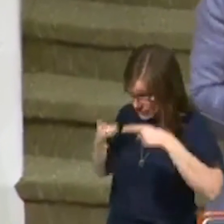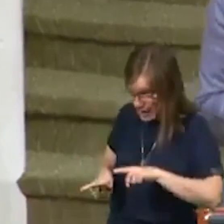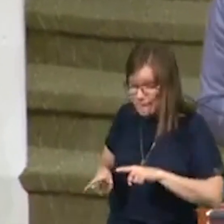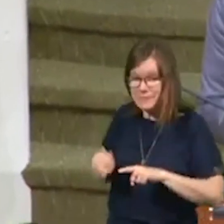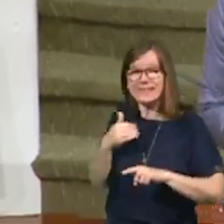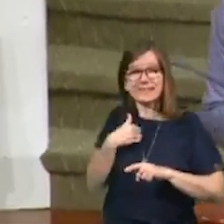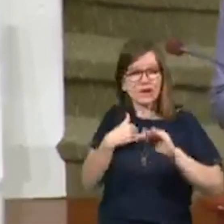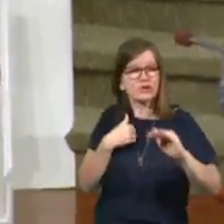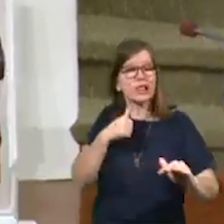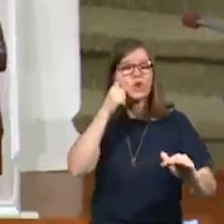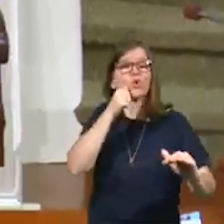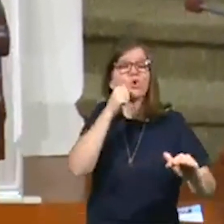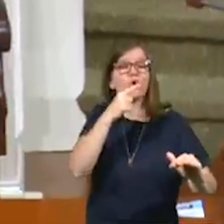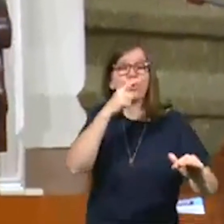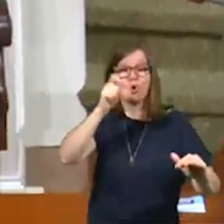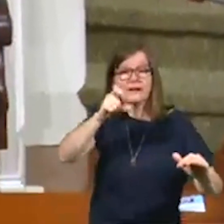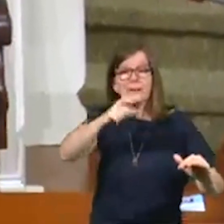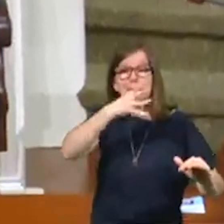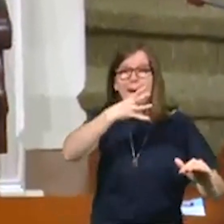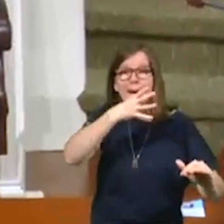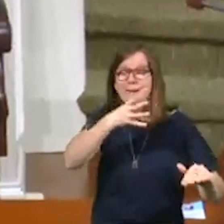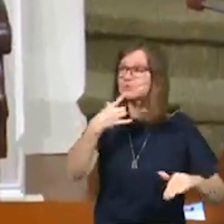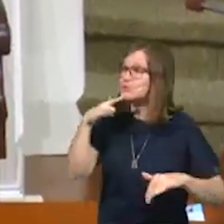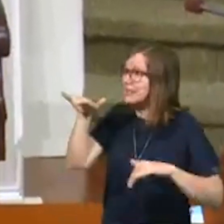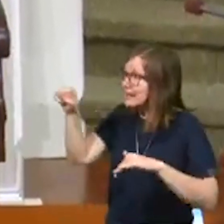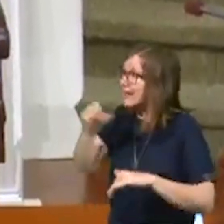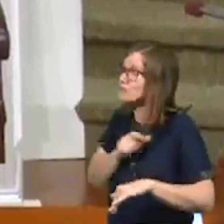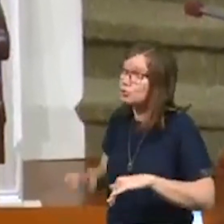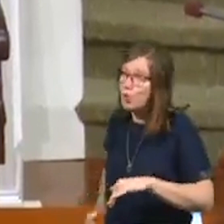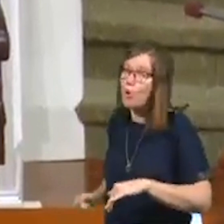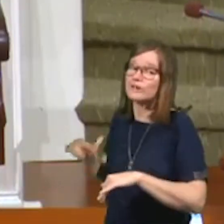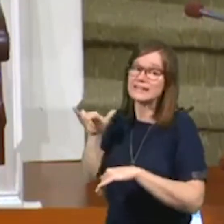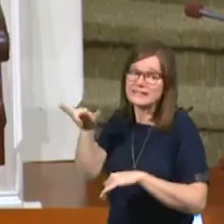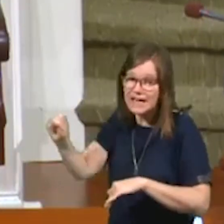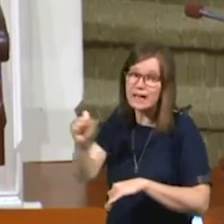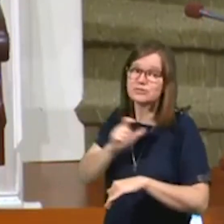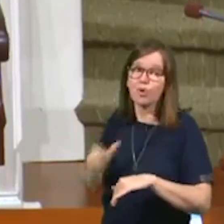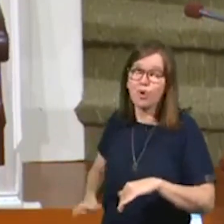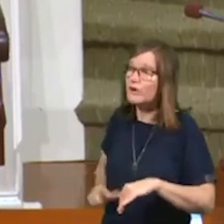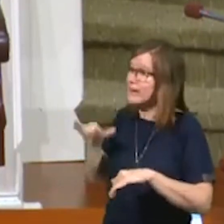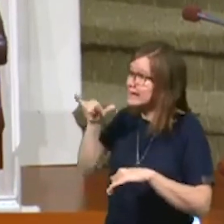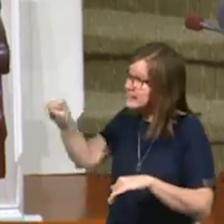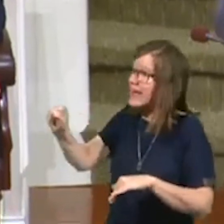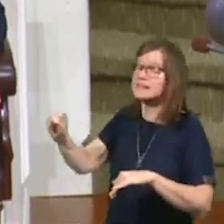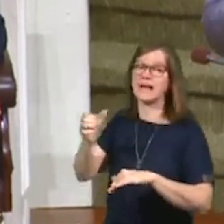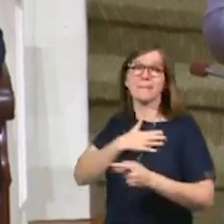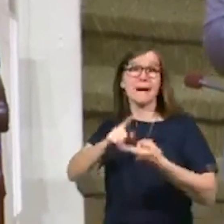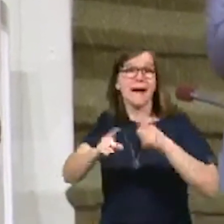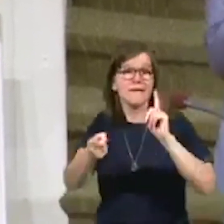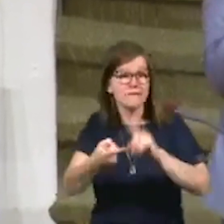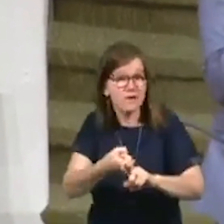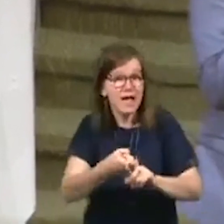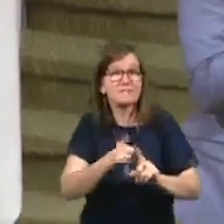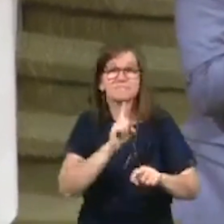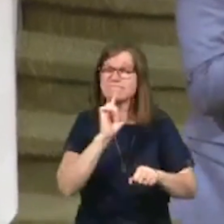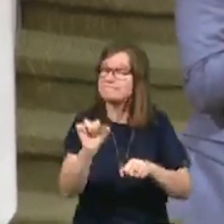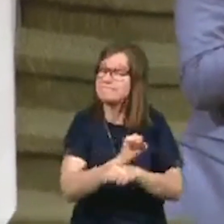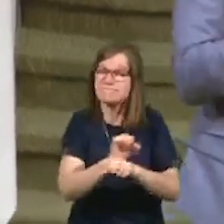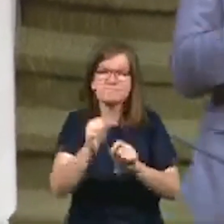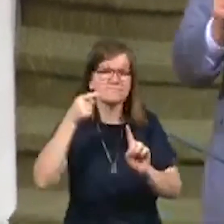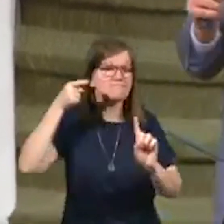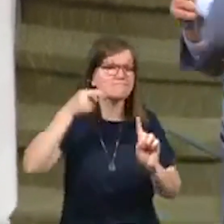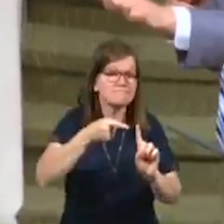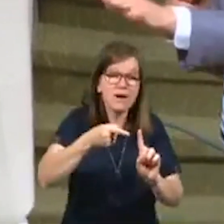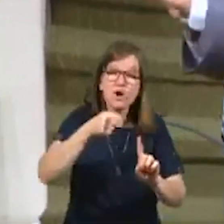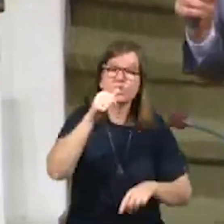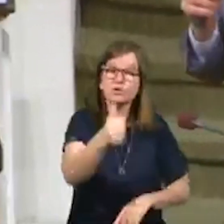There was a little girl who needed a mother to say yes, Lord. Yes, Lord. Yes, Lord. My friend, it really isn't about you.